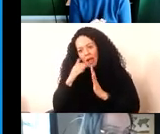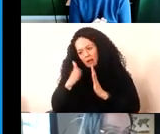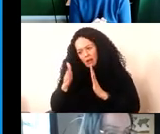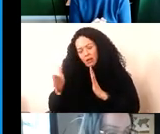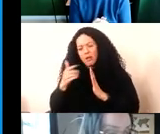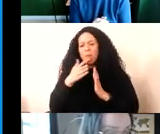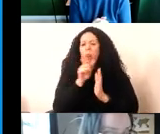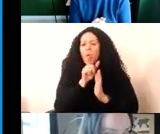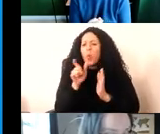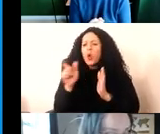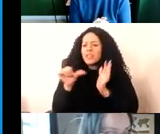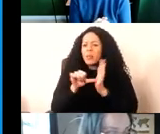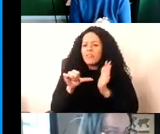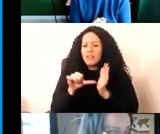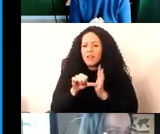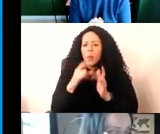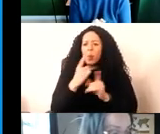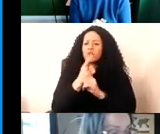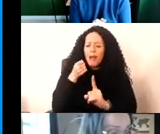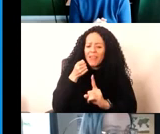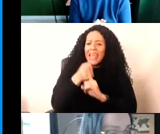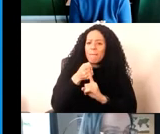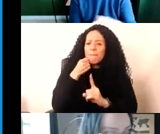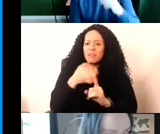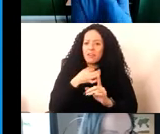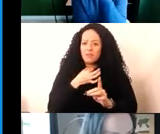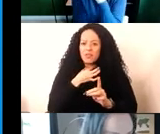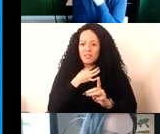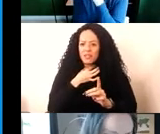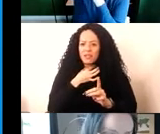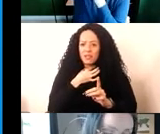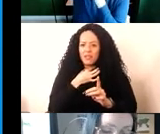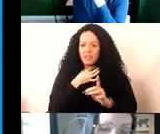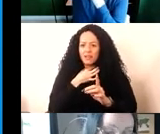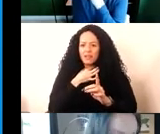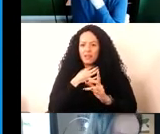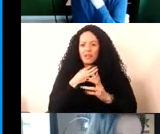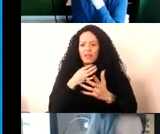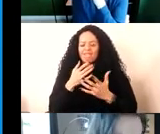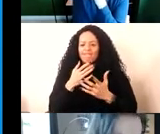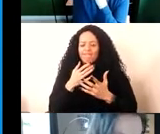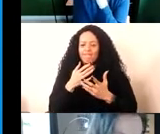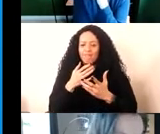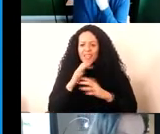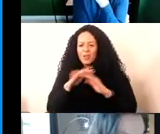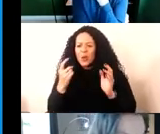tricky as the impact of these risks is not something that's very concrete and easy to convey. So